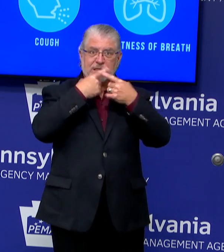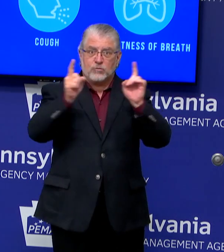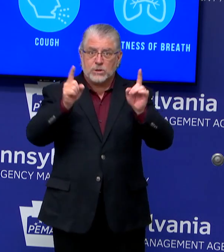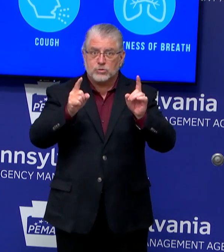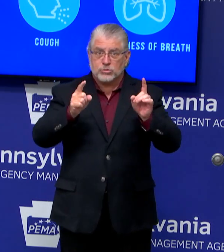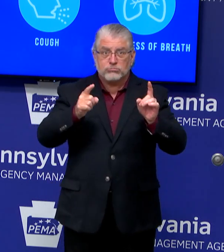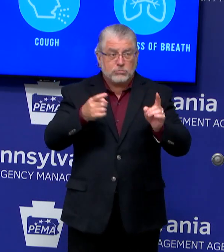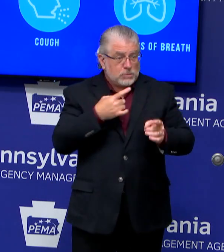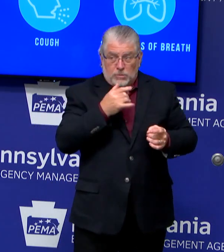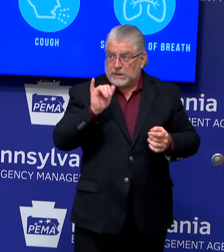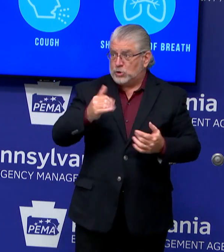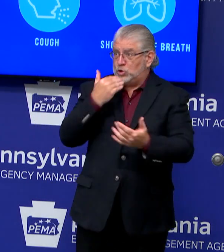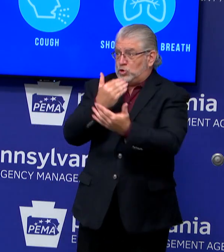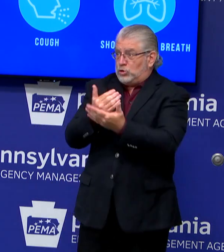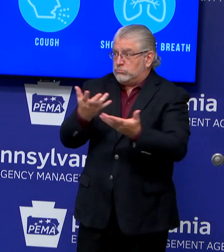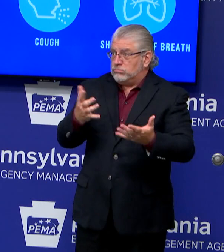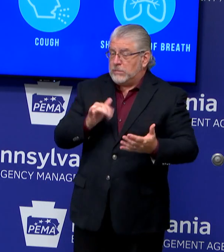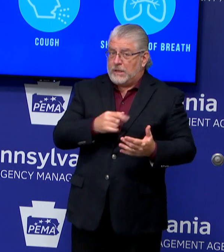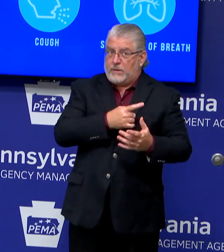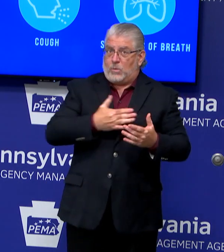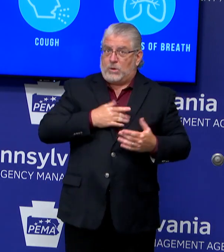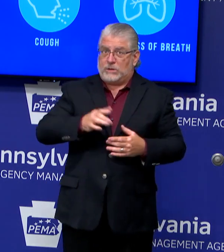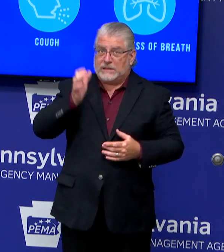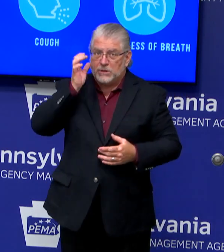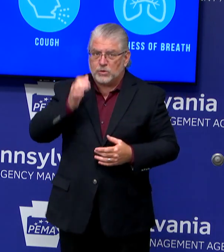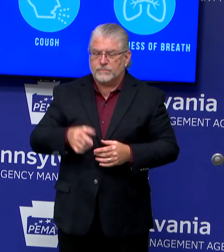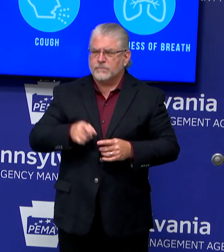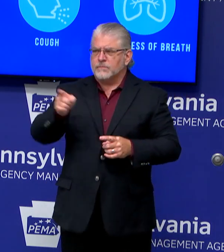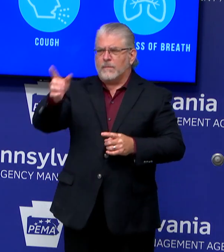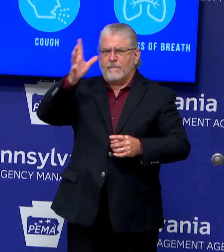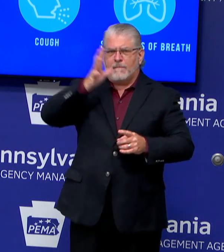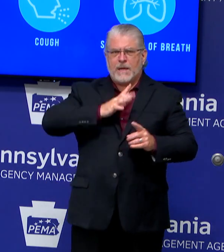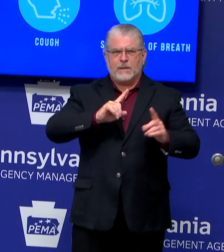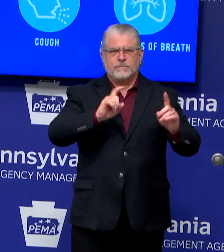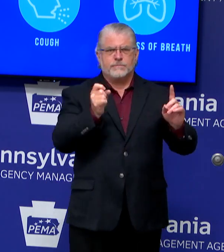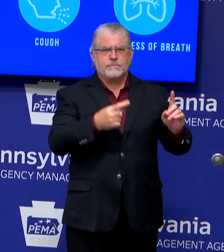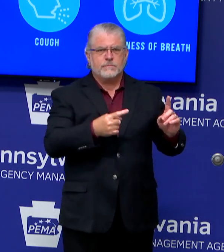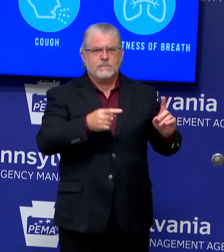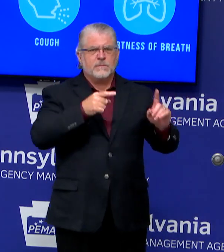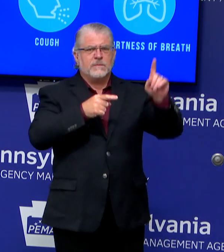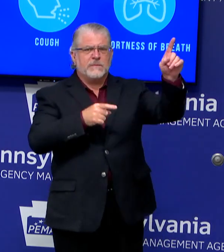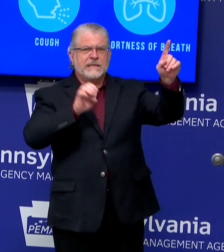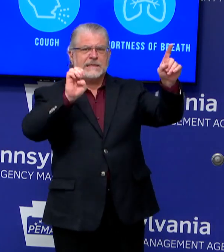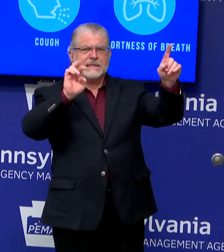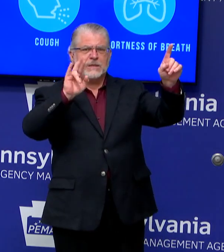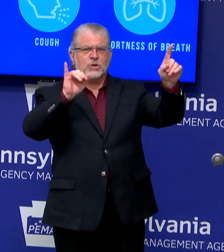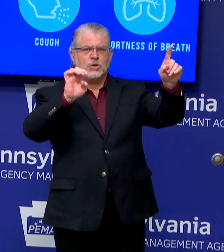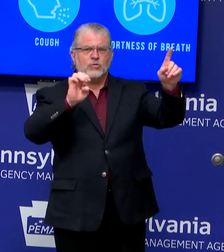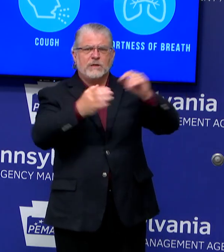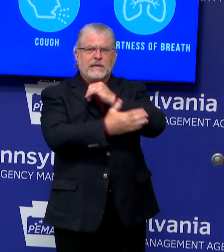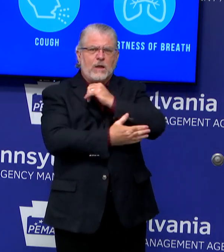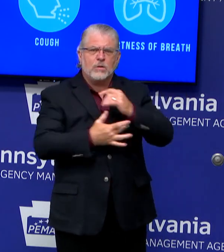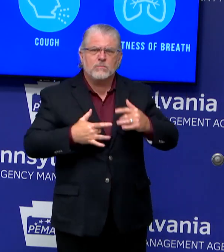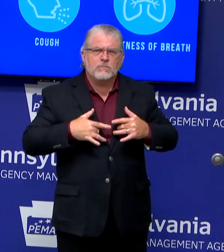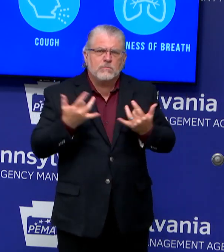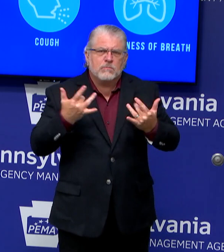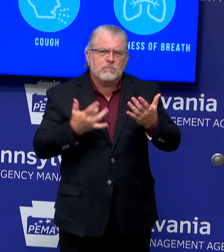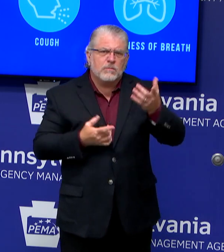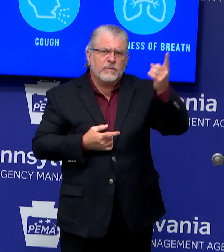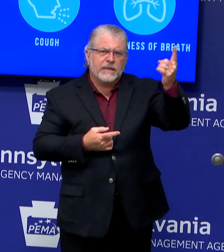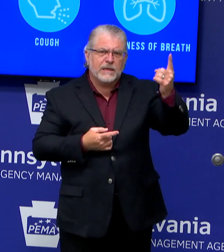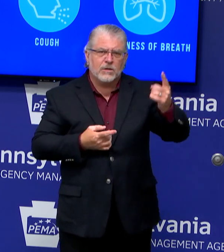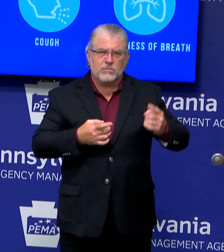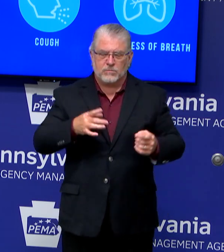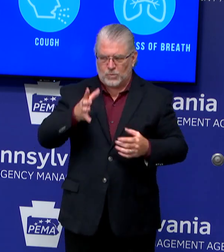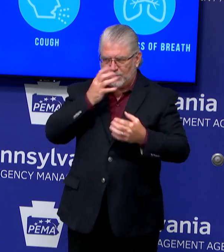Can you give the Erie County residents some kind of update on the kind of trajectory they might be on? I know there's lot of questions going Yes, that announcement will come out Friday.